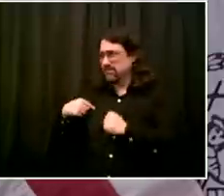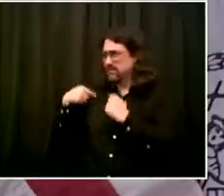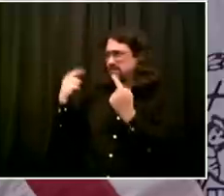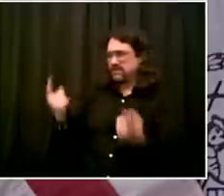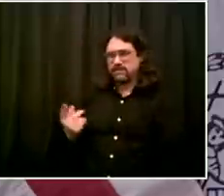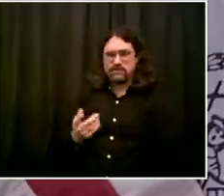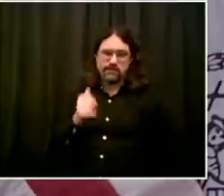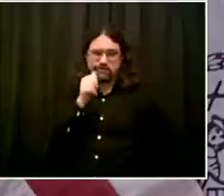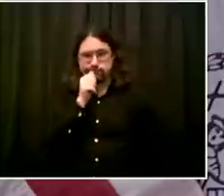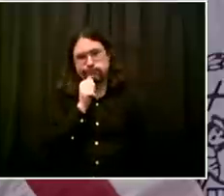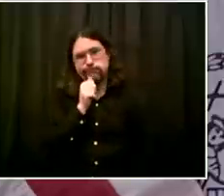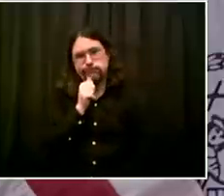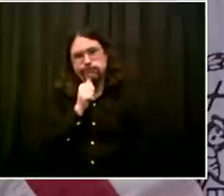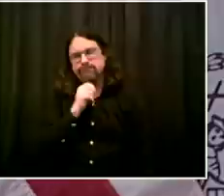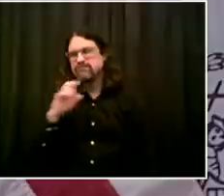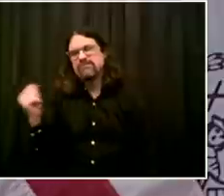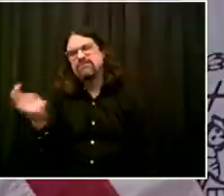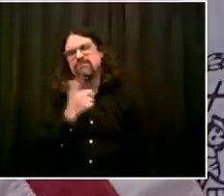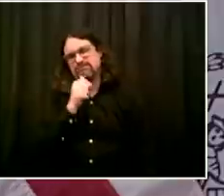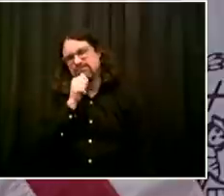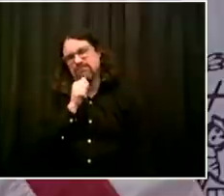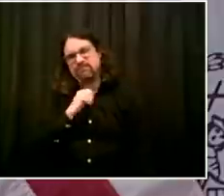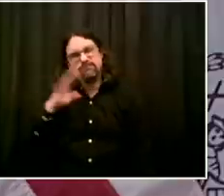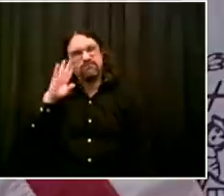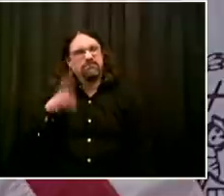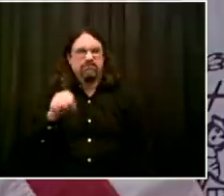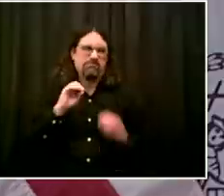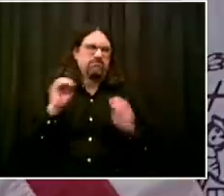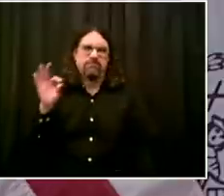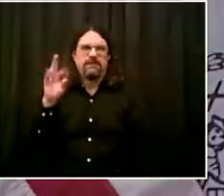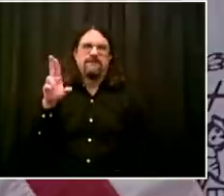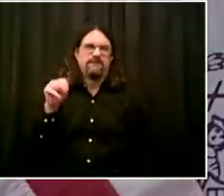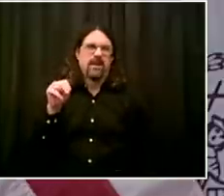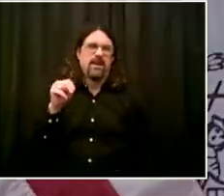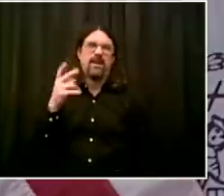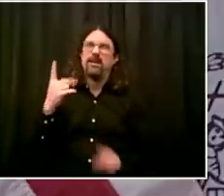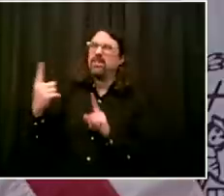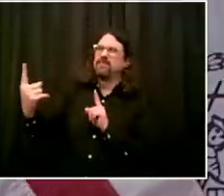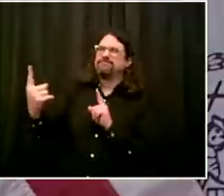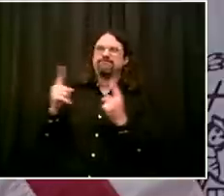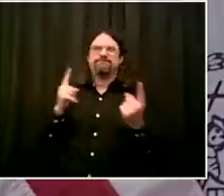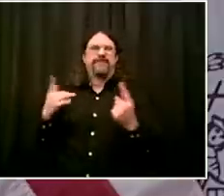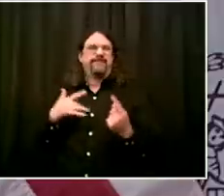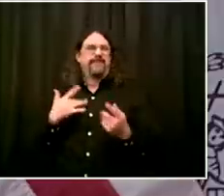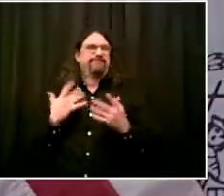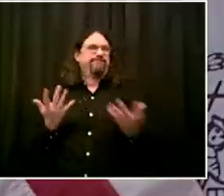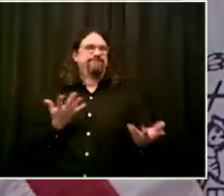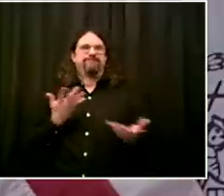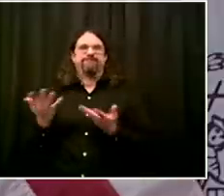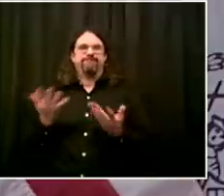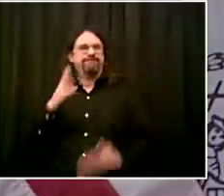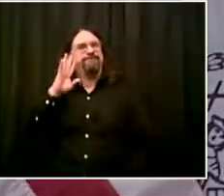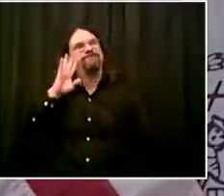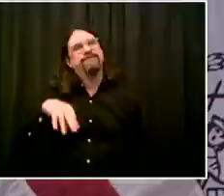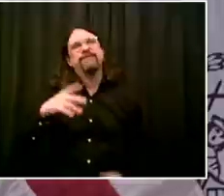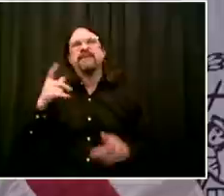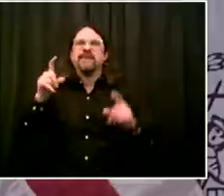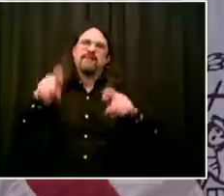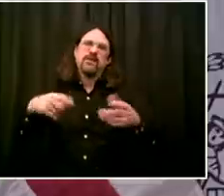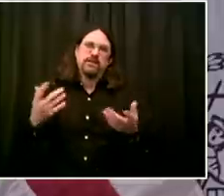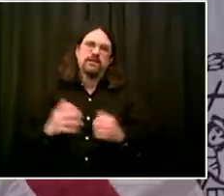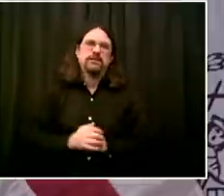will start to be wiped away. And I don't know anyone who wants to play fast and loose with our ability to restart and start to get back to normal. So